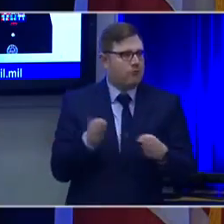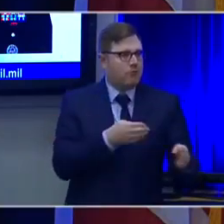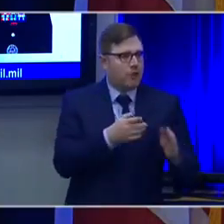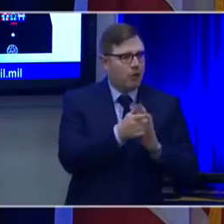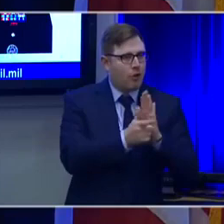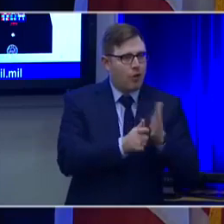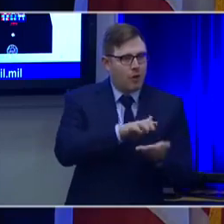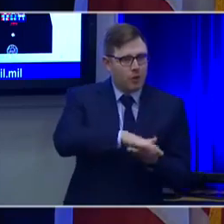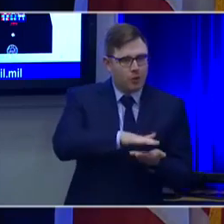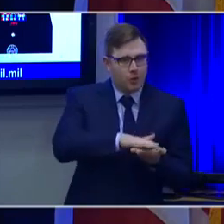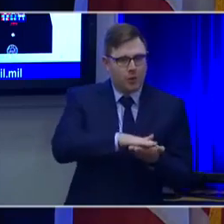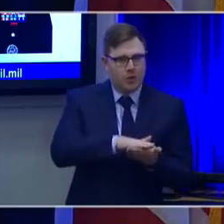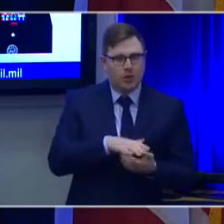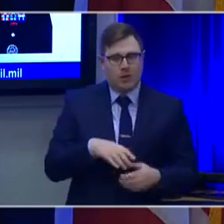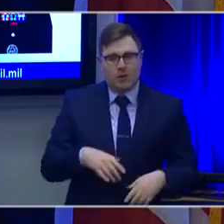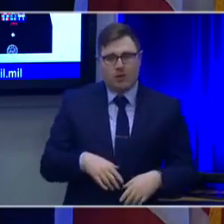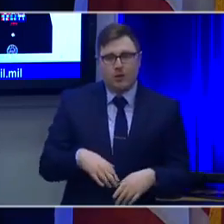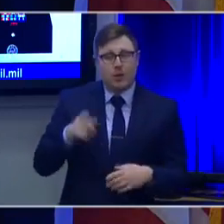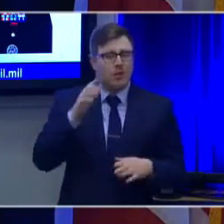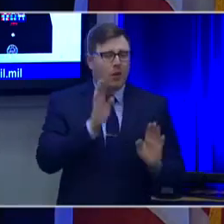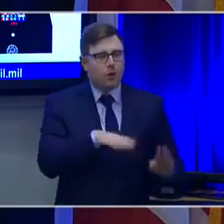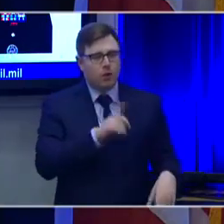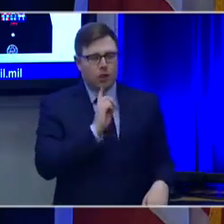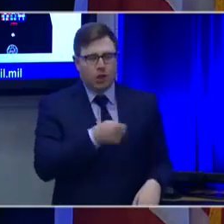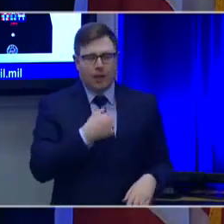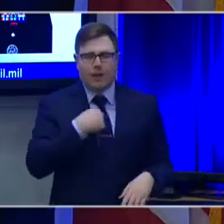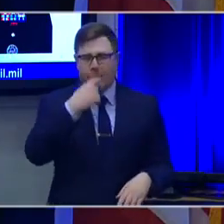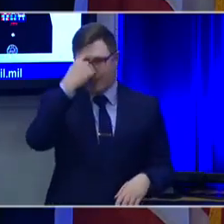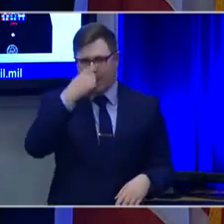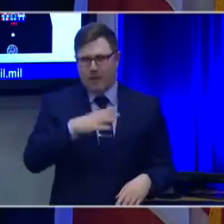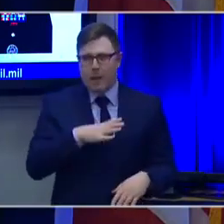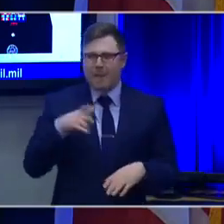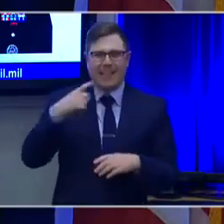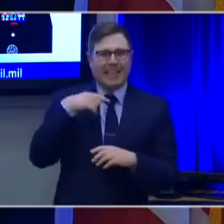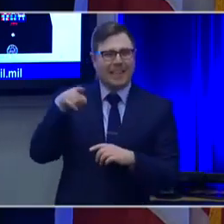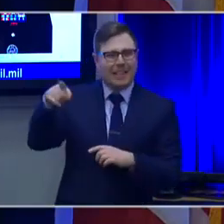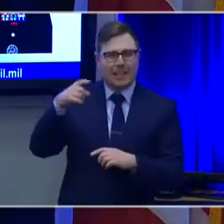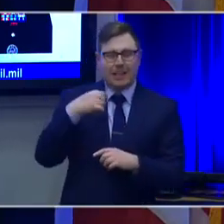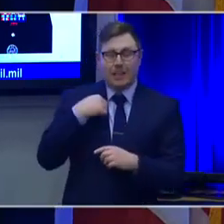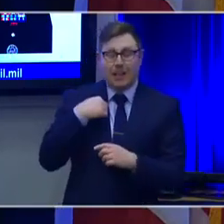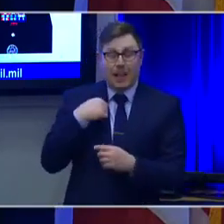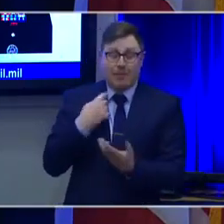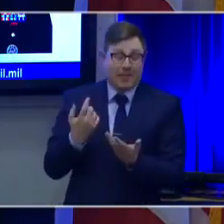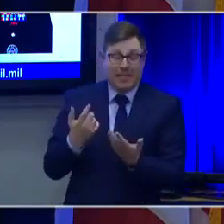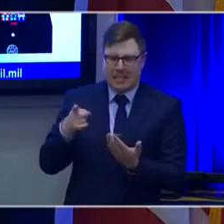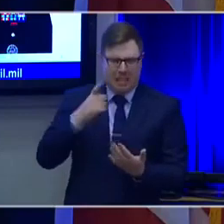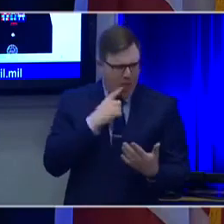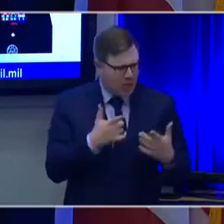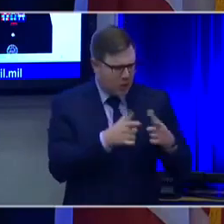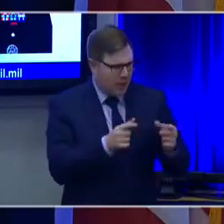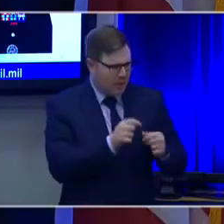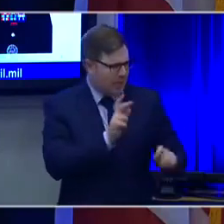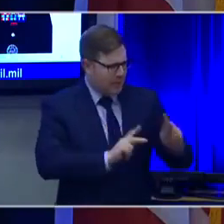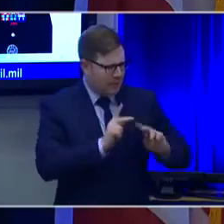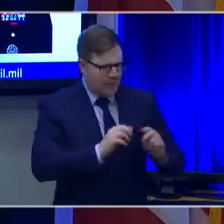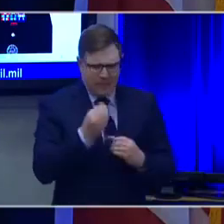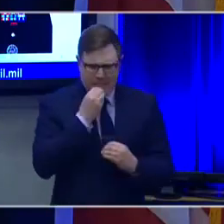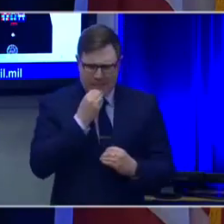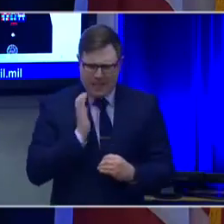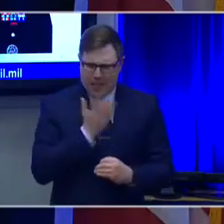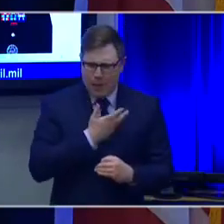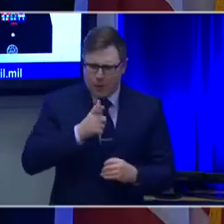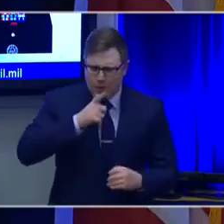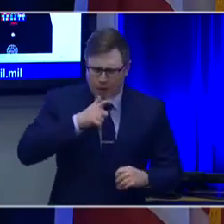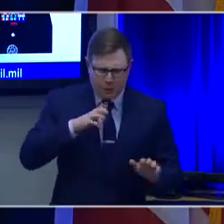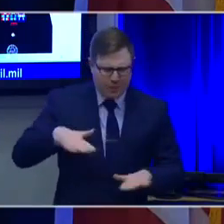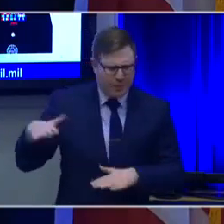realized that we had actually signed the peace agreement with Japan because he said, hi, Cap, the Japanese are eating our lunch. This is, this is why they're getting ahead. They've